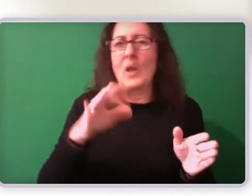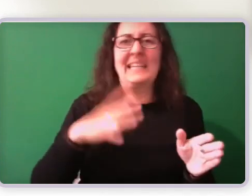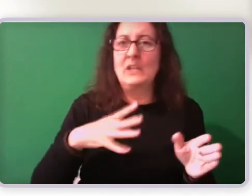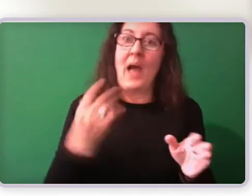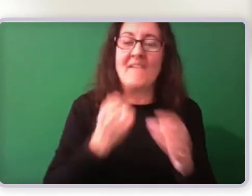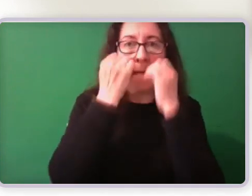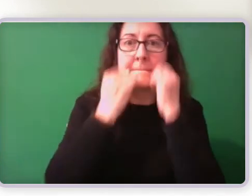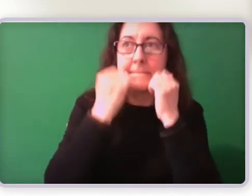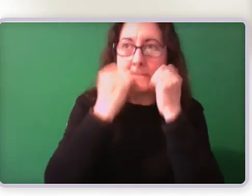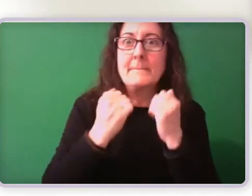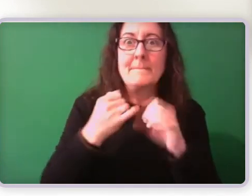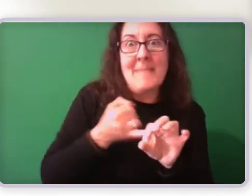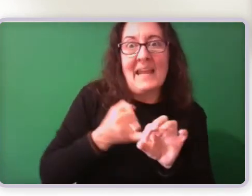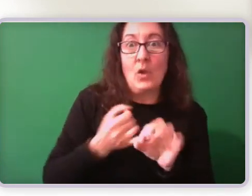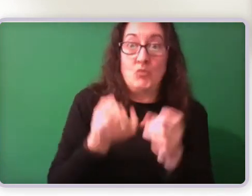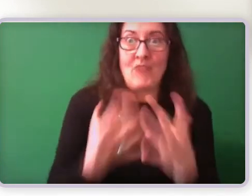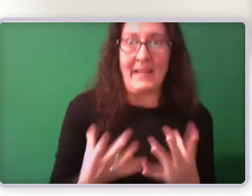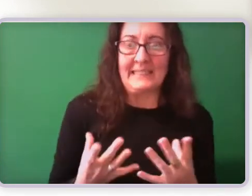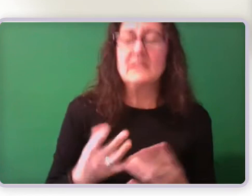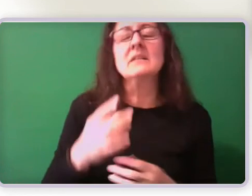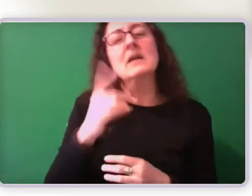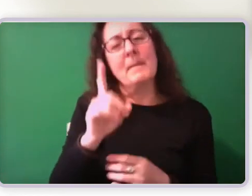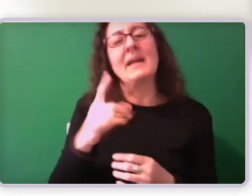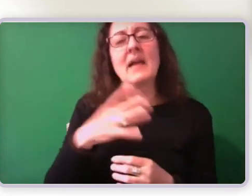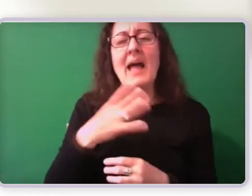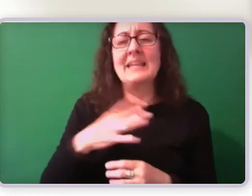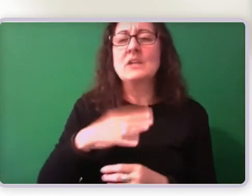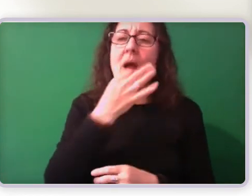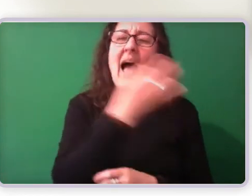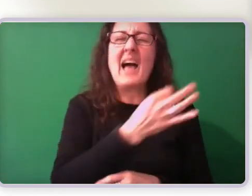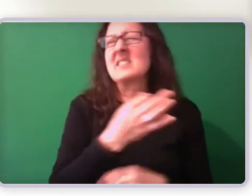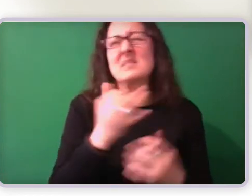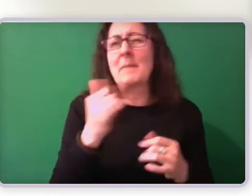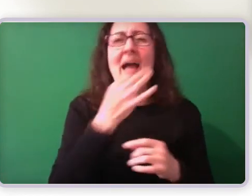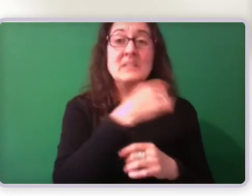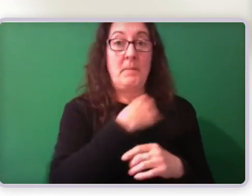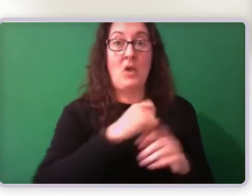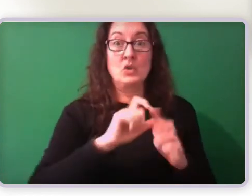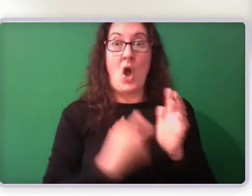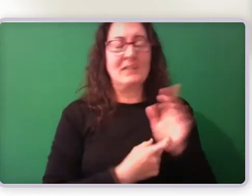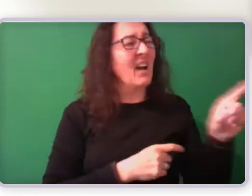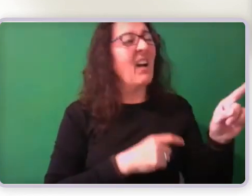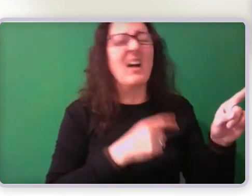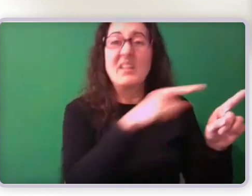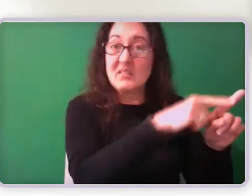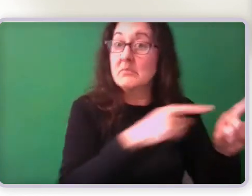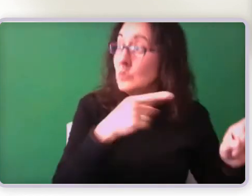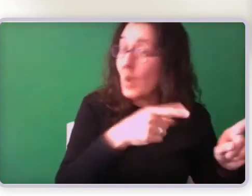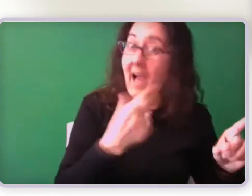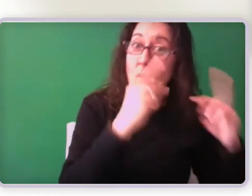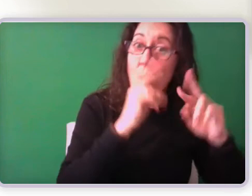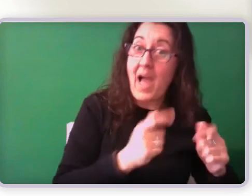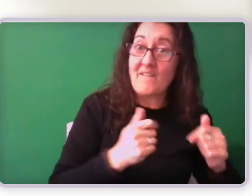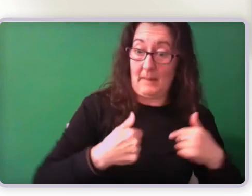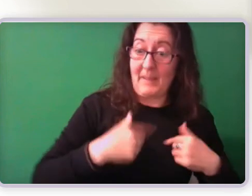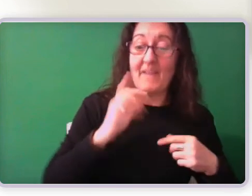person can get their doctors to say, I've been treating this person for years at the time they applied, their conditions were like this, that can